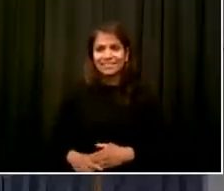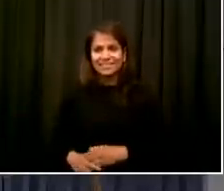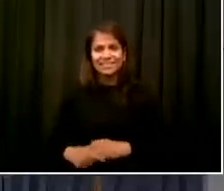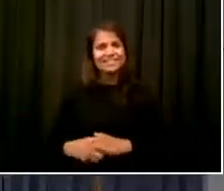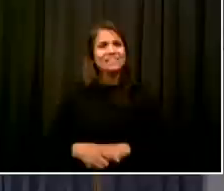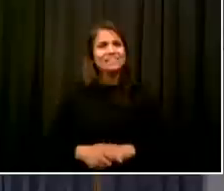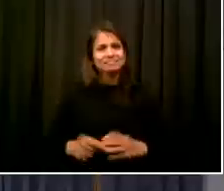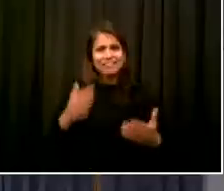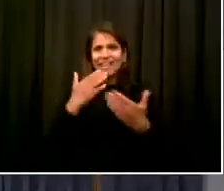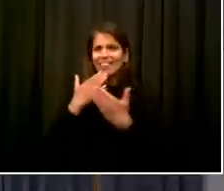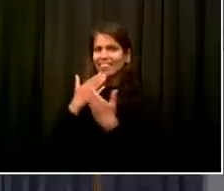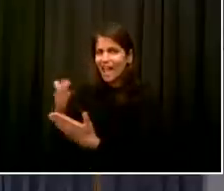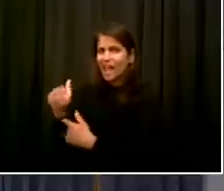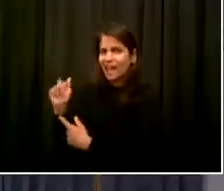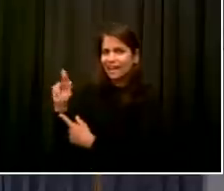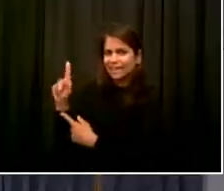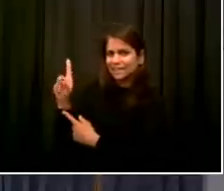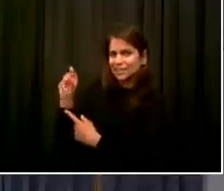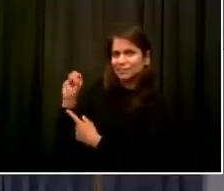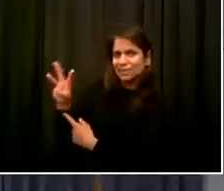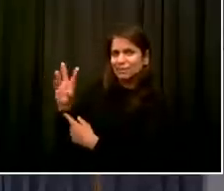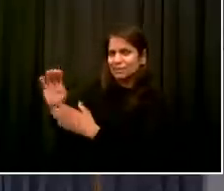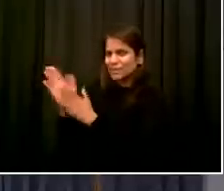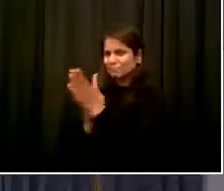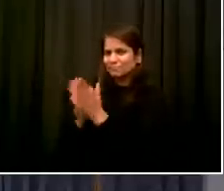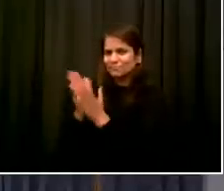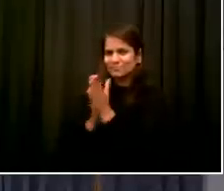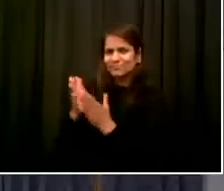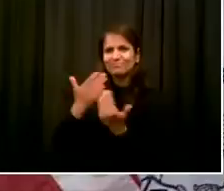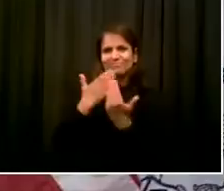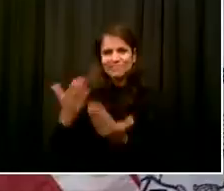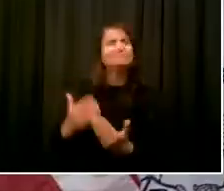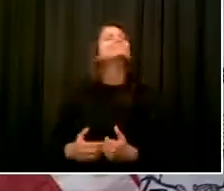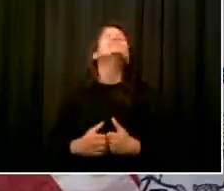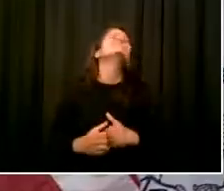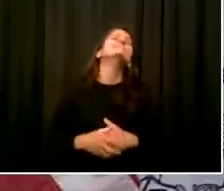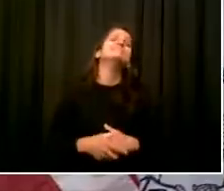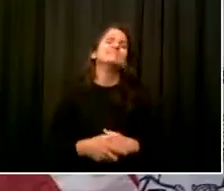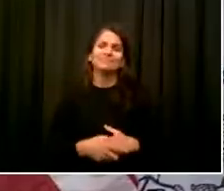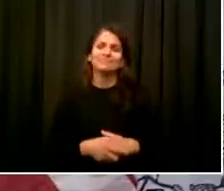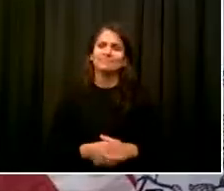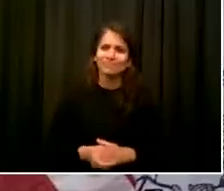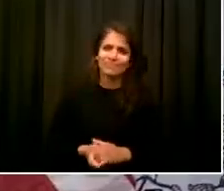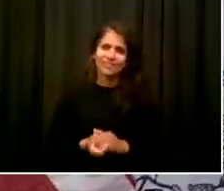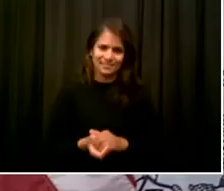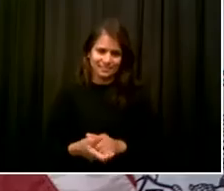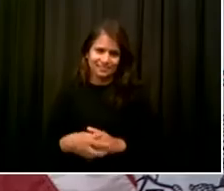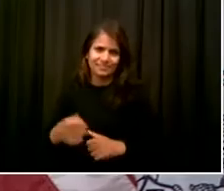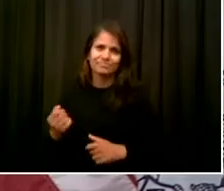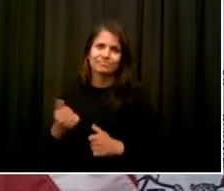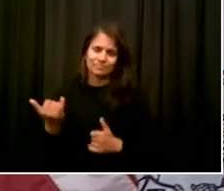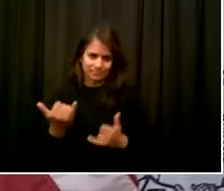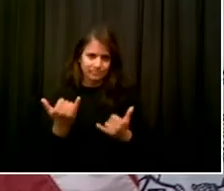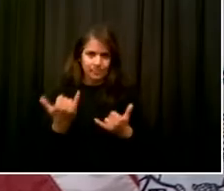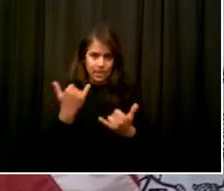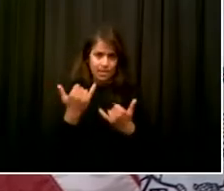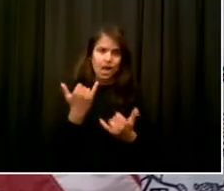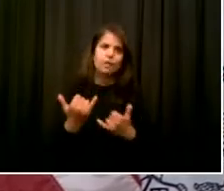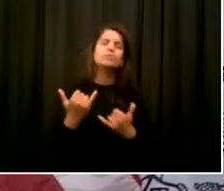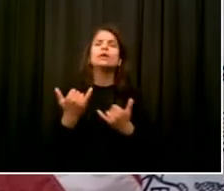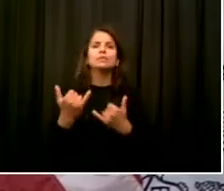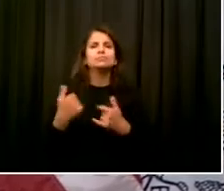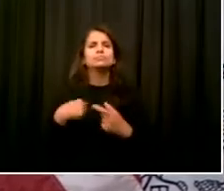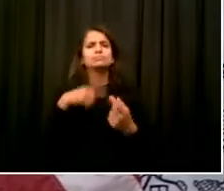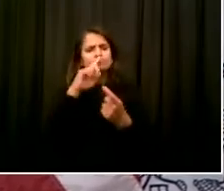And thank you for all the hard work getting us here. Now to give you a sense of how this is going to work, some of the specifics of how we're going to make this work and work